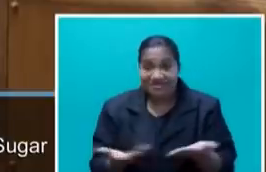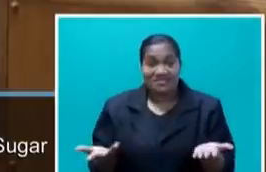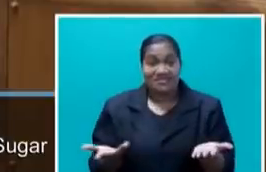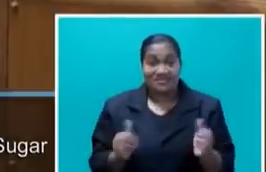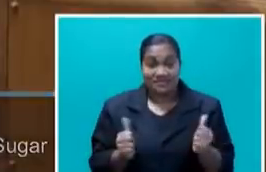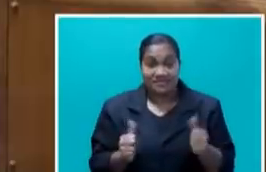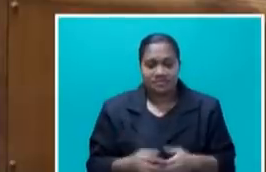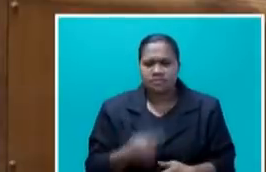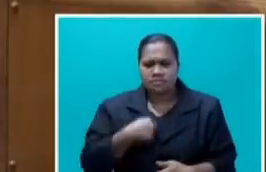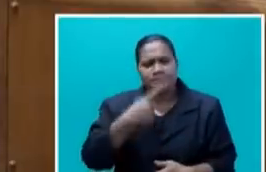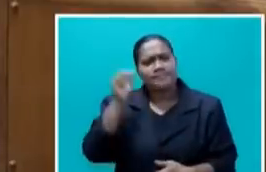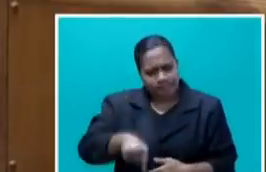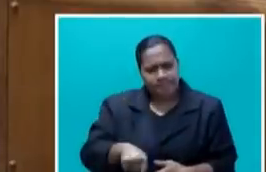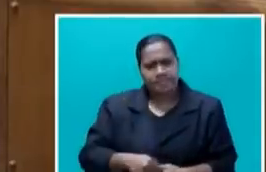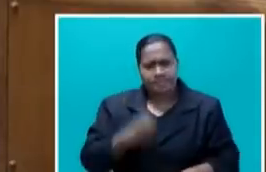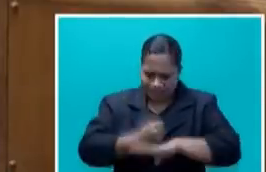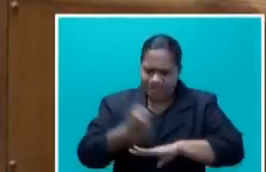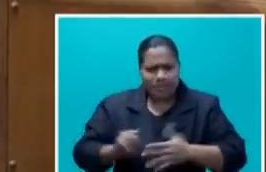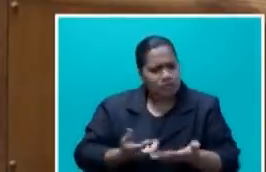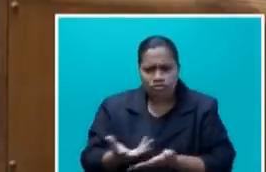And I said yes, the government was consulted.